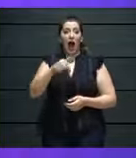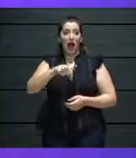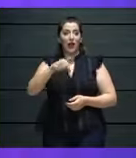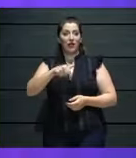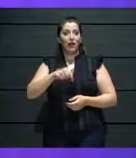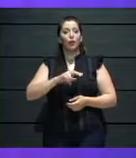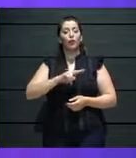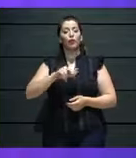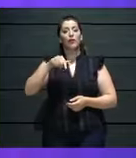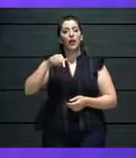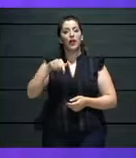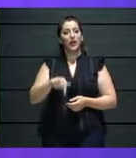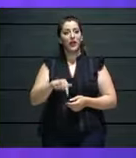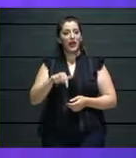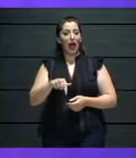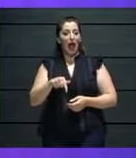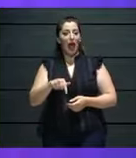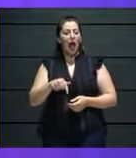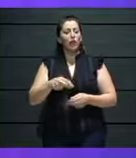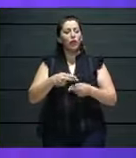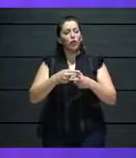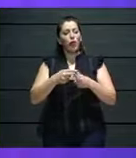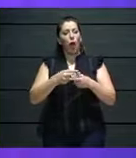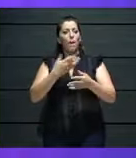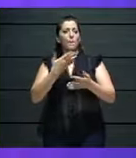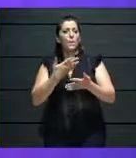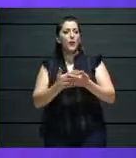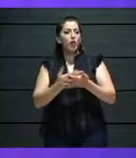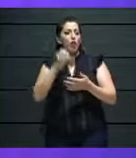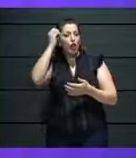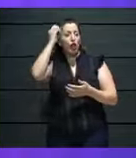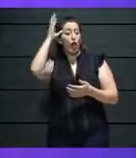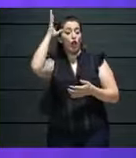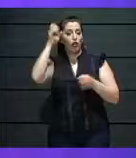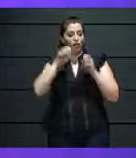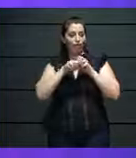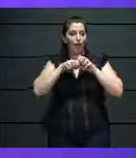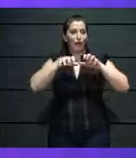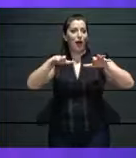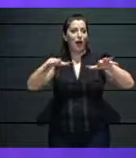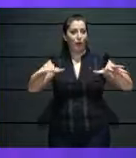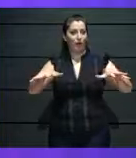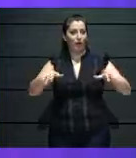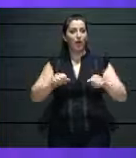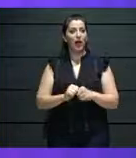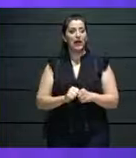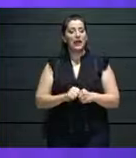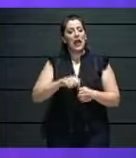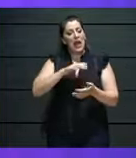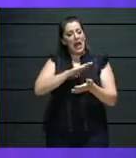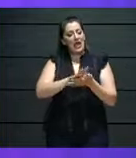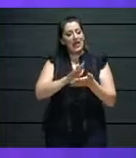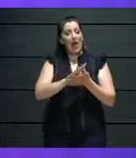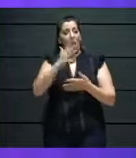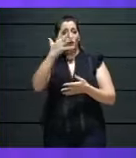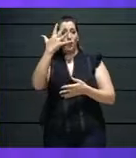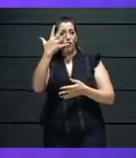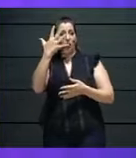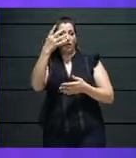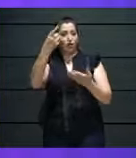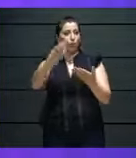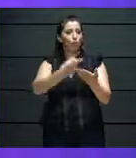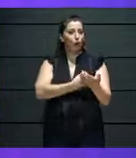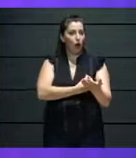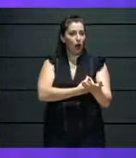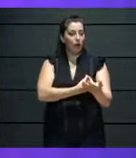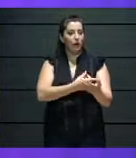networking and knowledge sharing. These first five sessions focused on the beneficiaries of the investment in